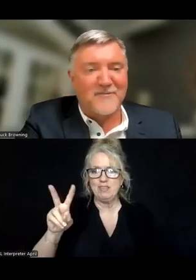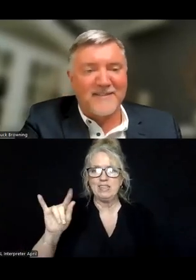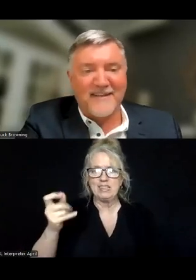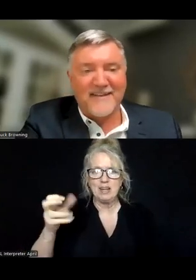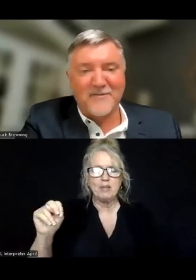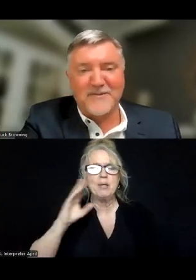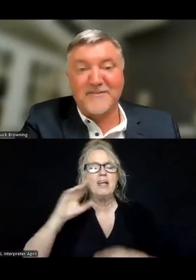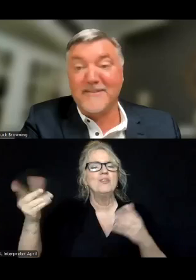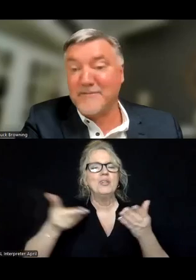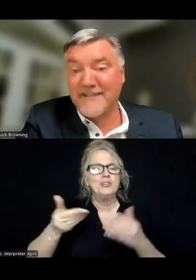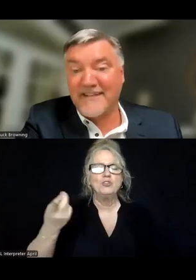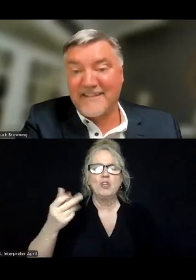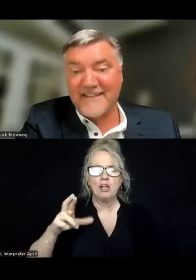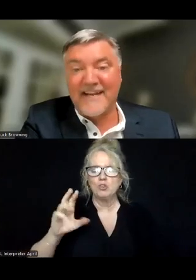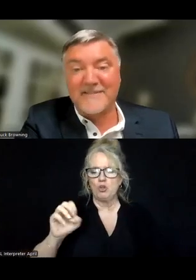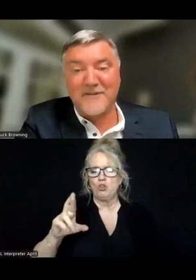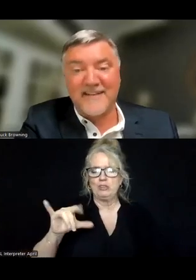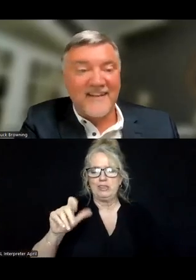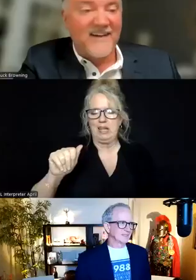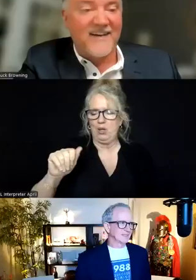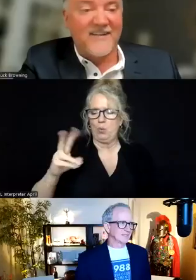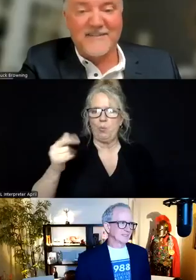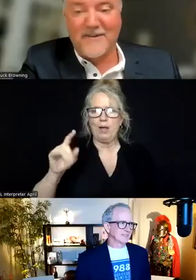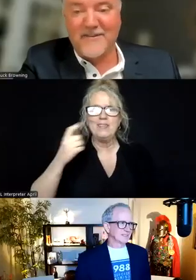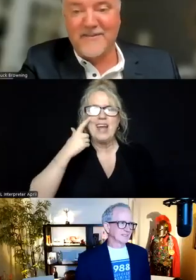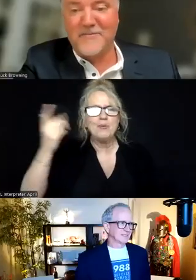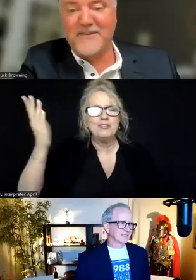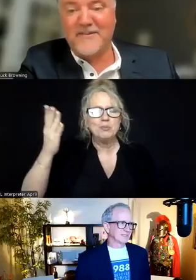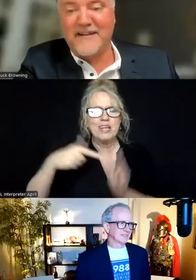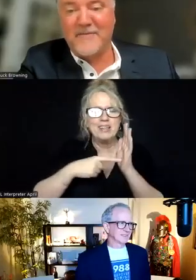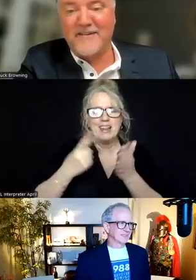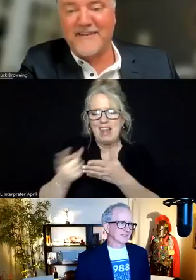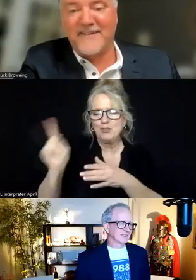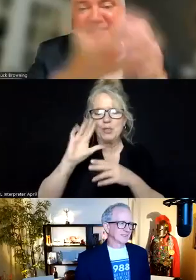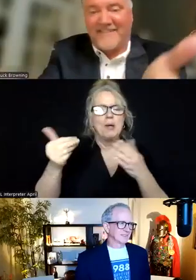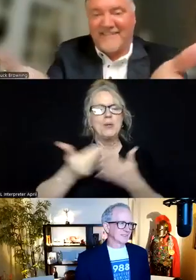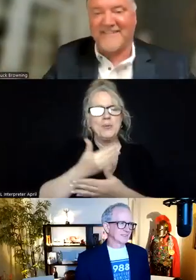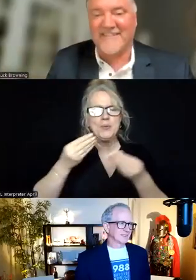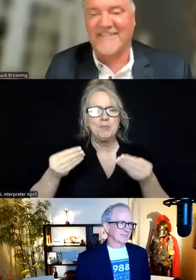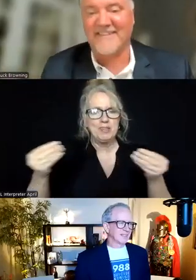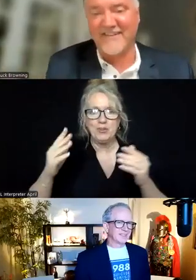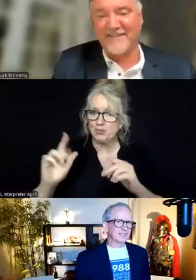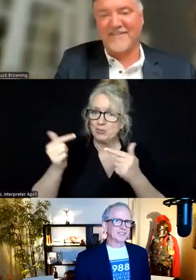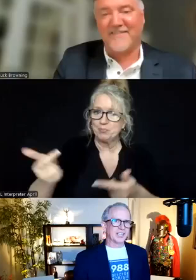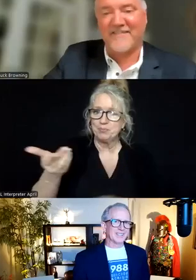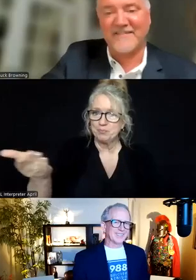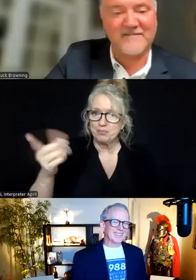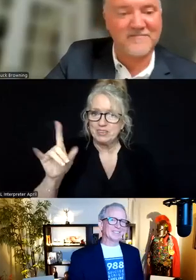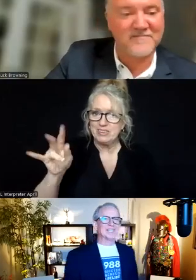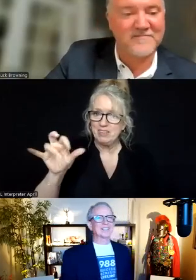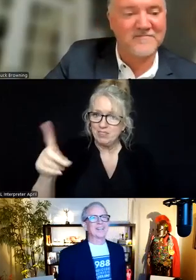Dr. Ursula Weiss, who was just presenting last week on some of her new material on Now Matters Now. Dr.